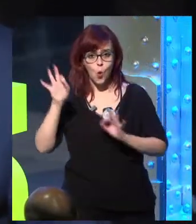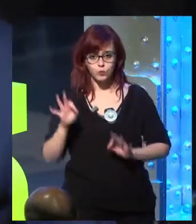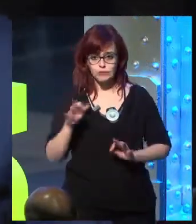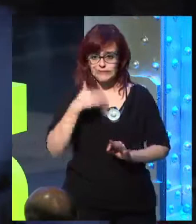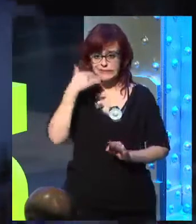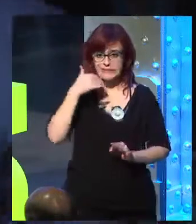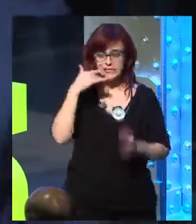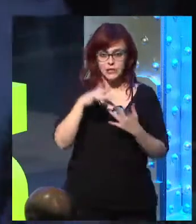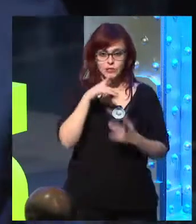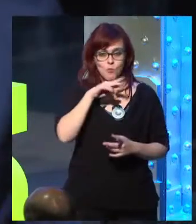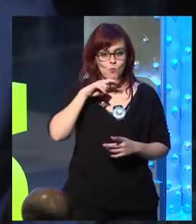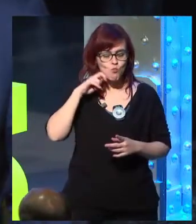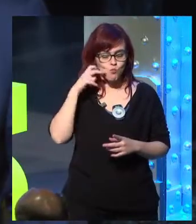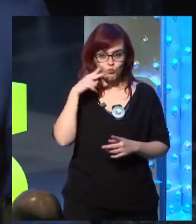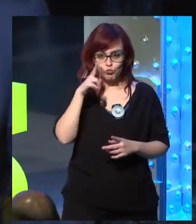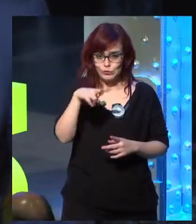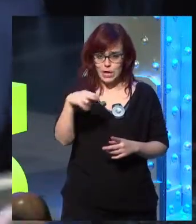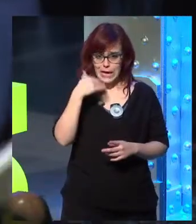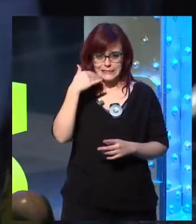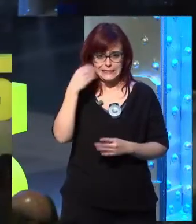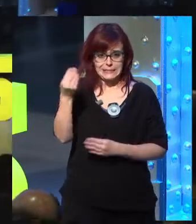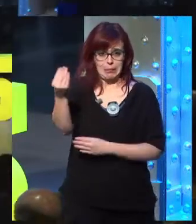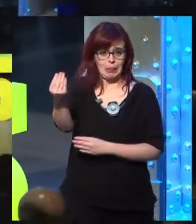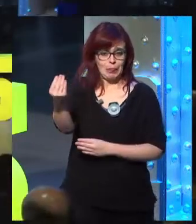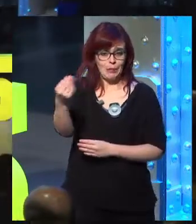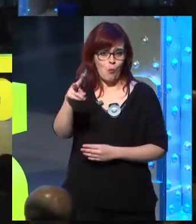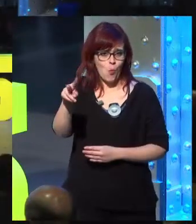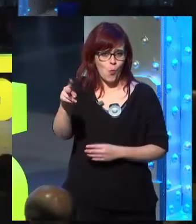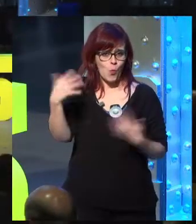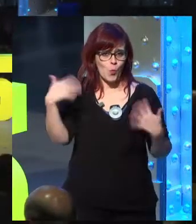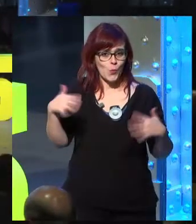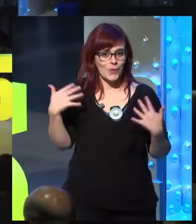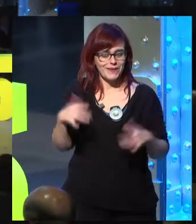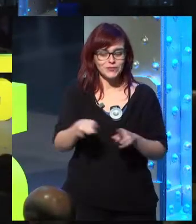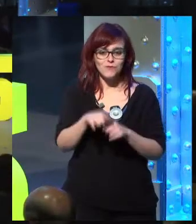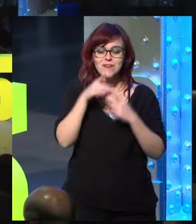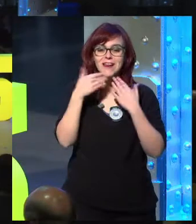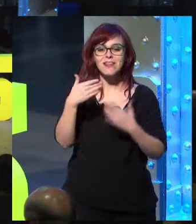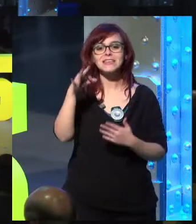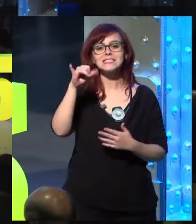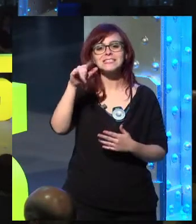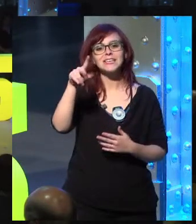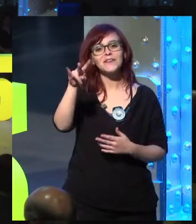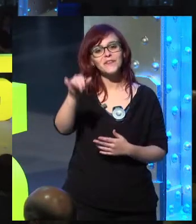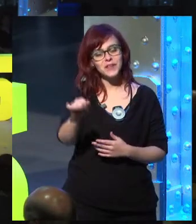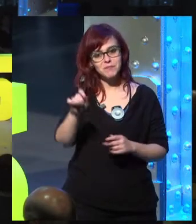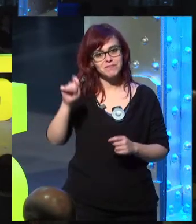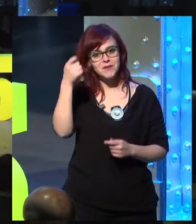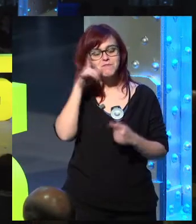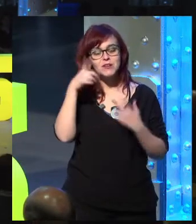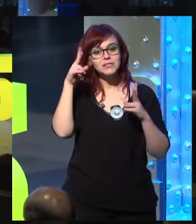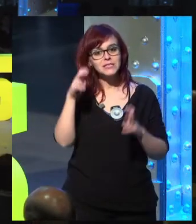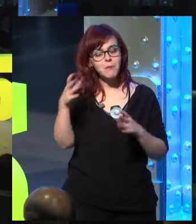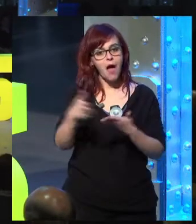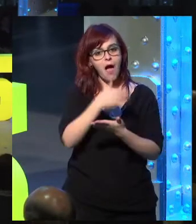published in 1985. It's a piece of museum, so to speak. I must be really thankful to Sylvia, because she has